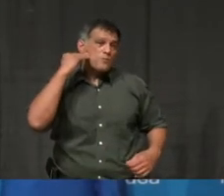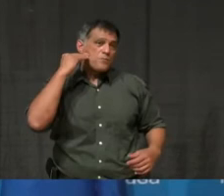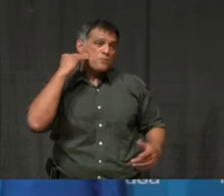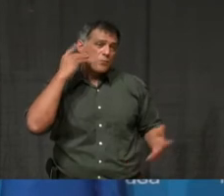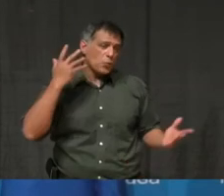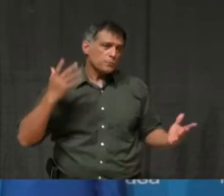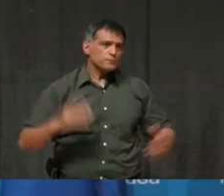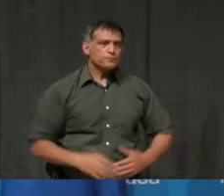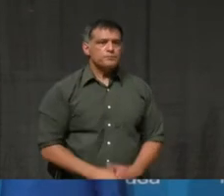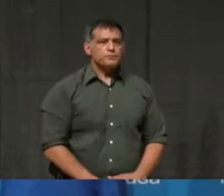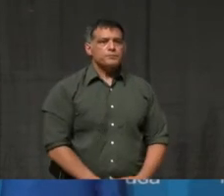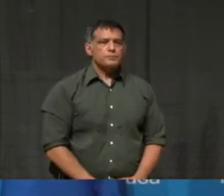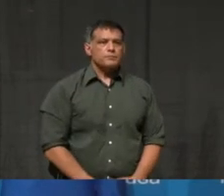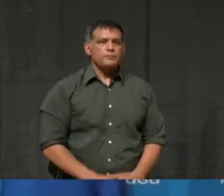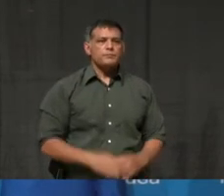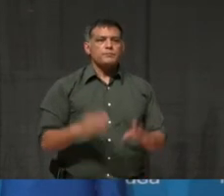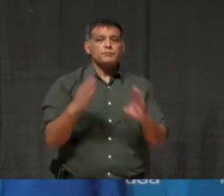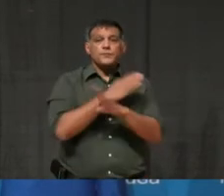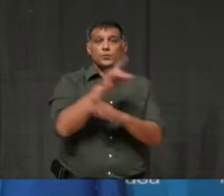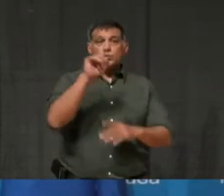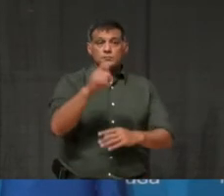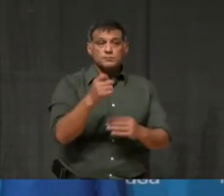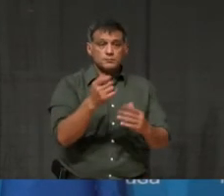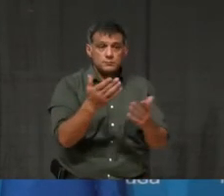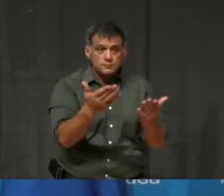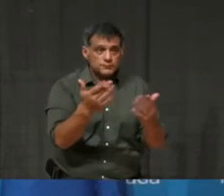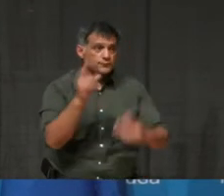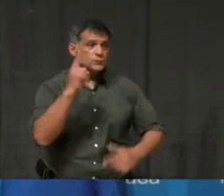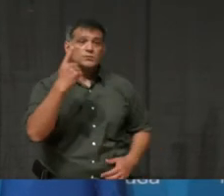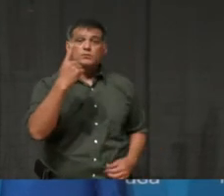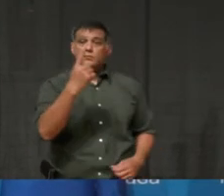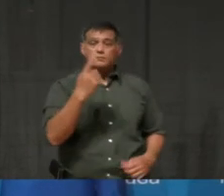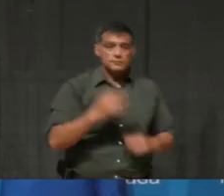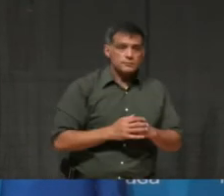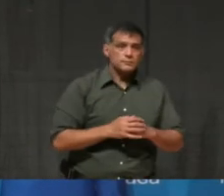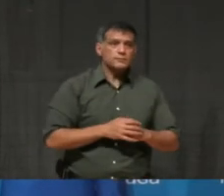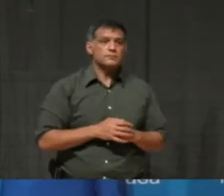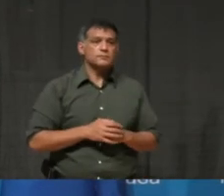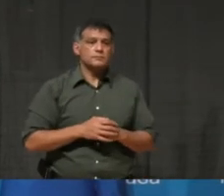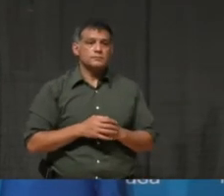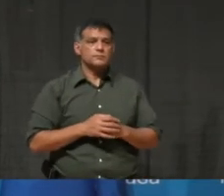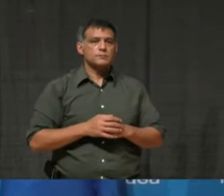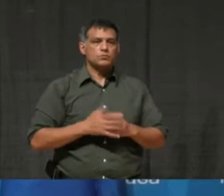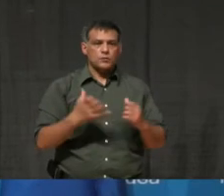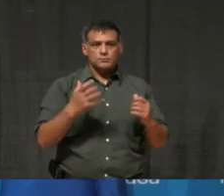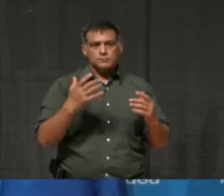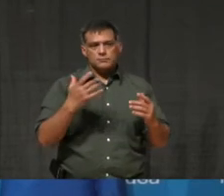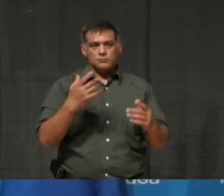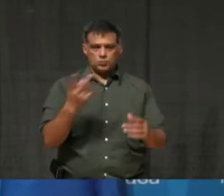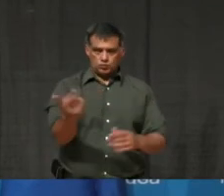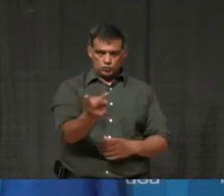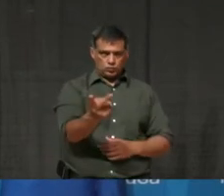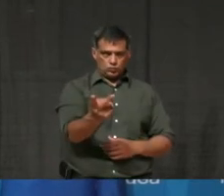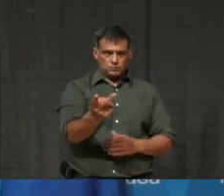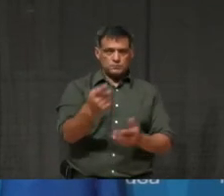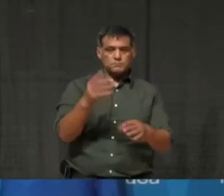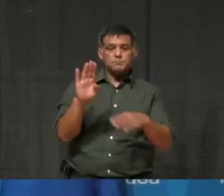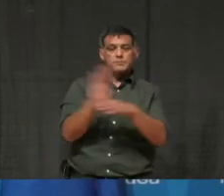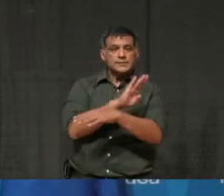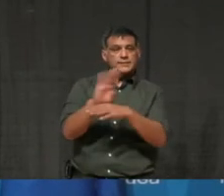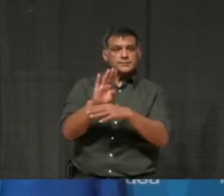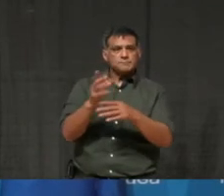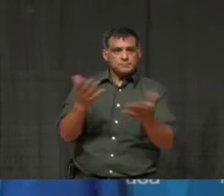before I ask you, uh, the question, first I wanna, um, talk to the two gentlemen, the business owners. Certainly.